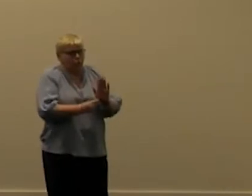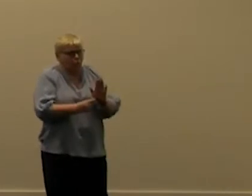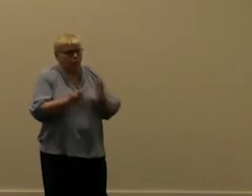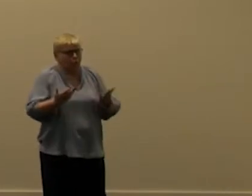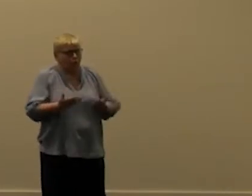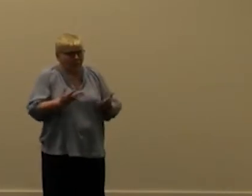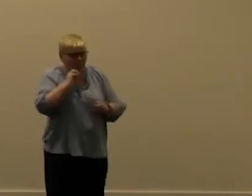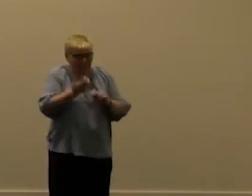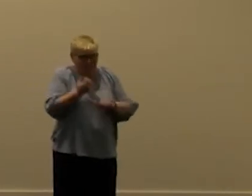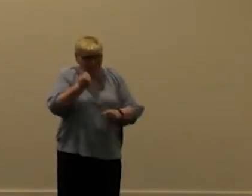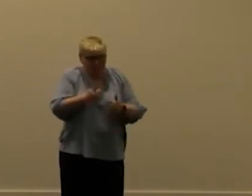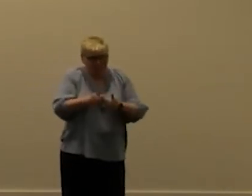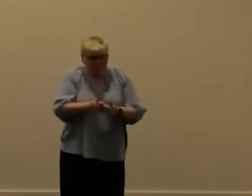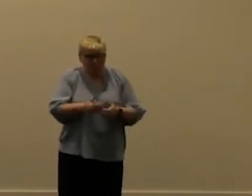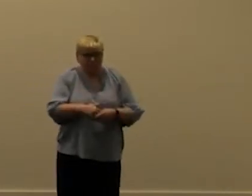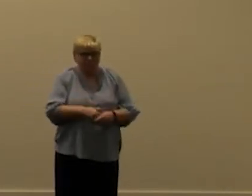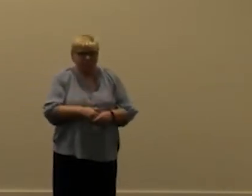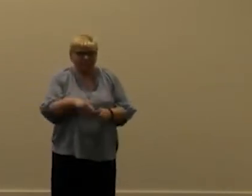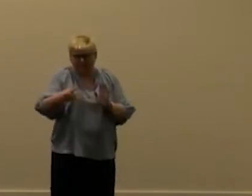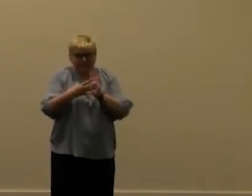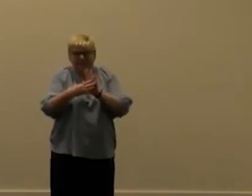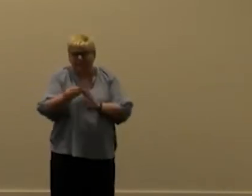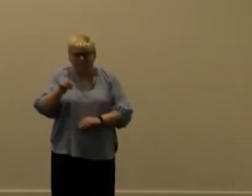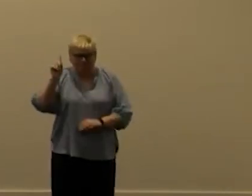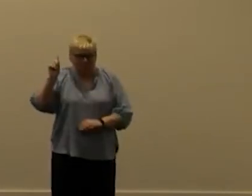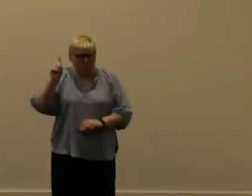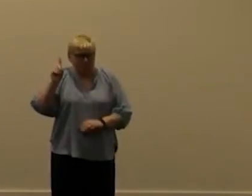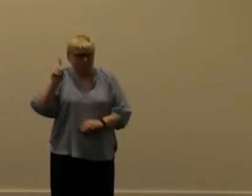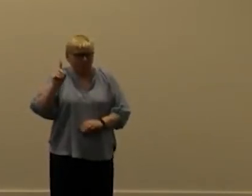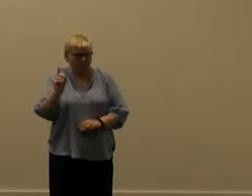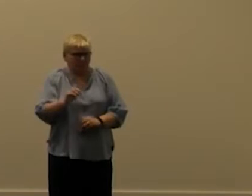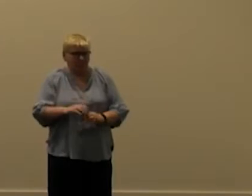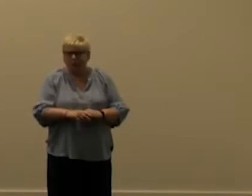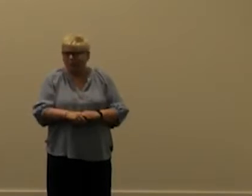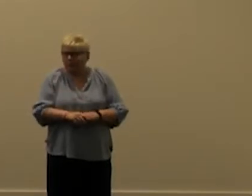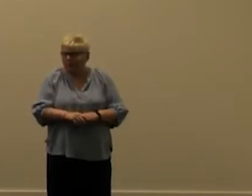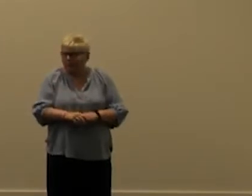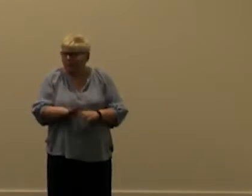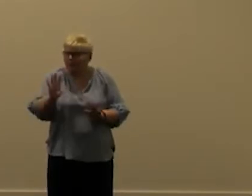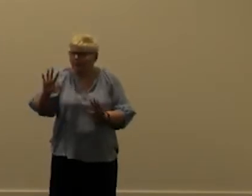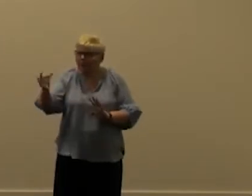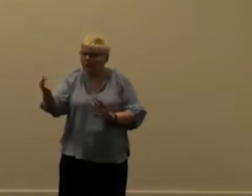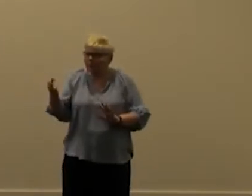you'll find this report um this is an example of it um just to sorry